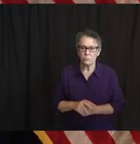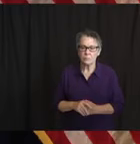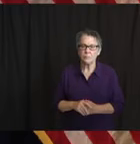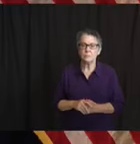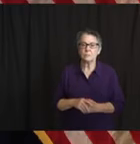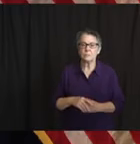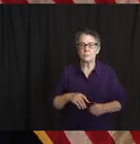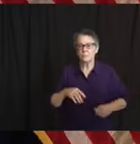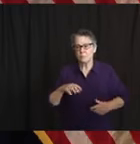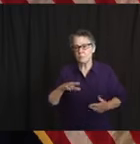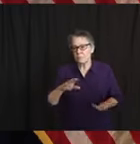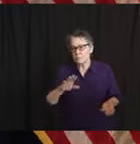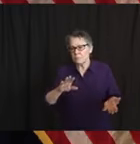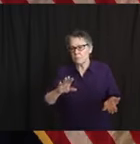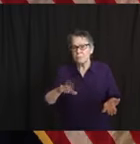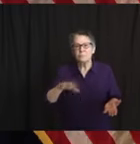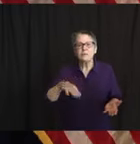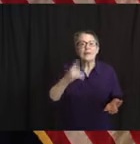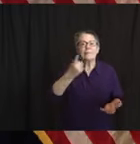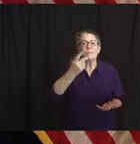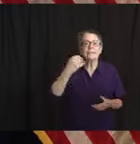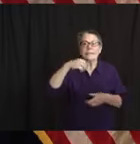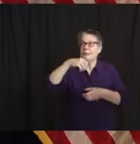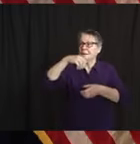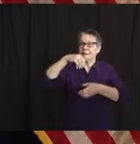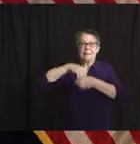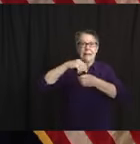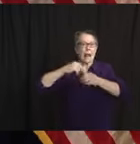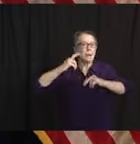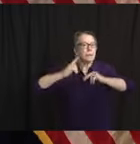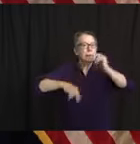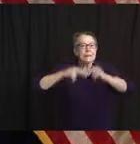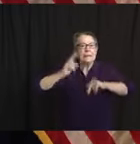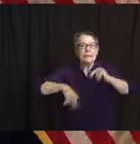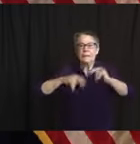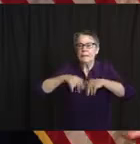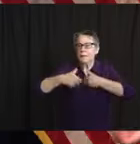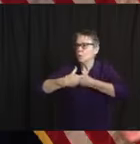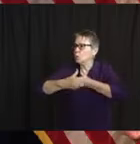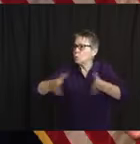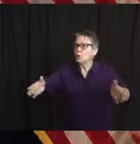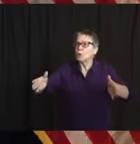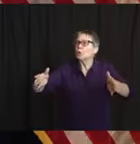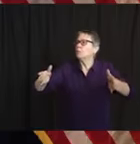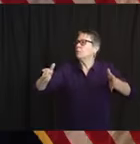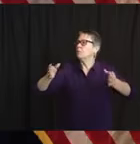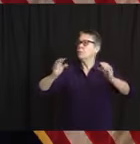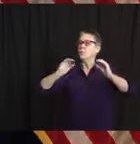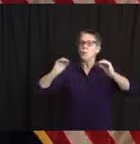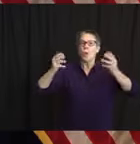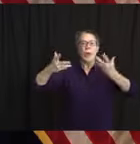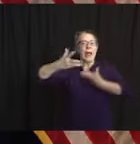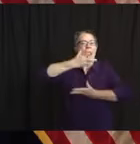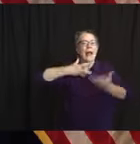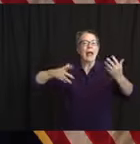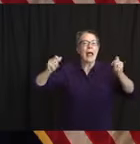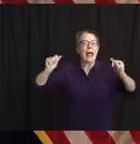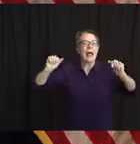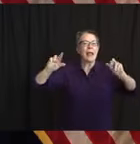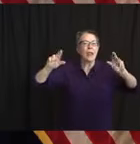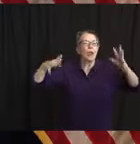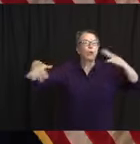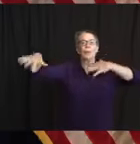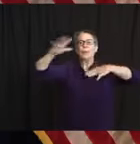is a hard nut to crack. We're just not there yet. You're not there yet on gyms. We're not there yet on indoor